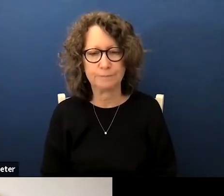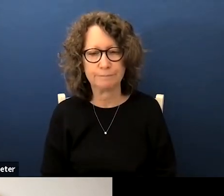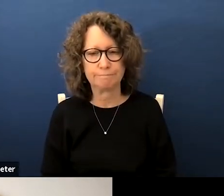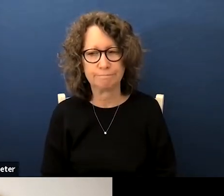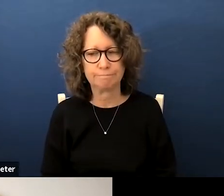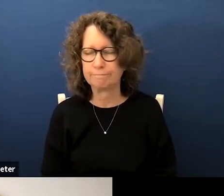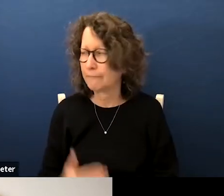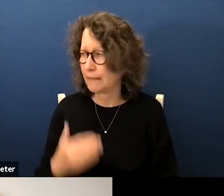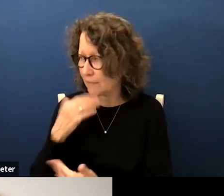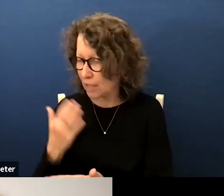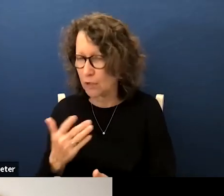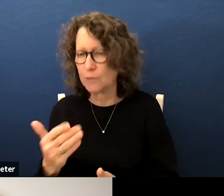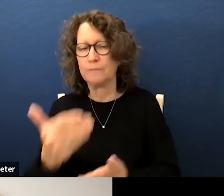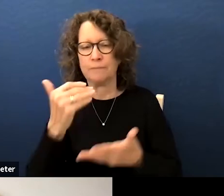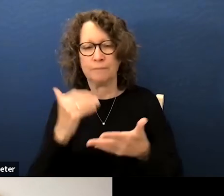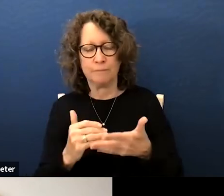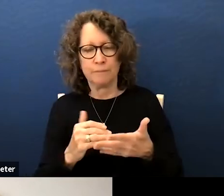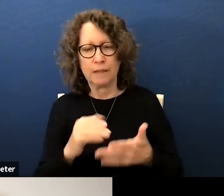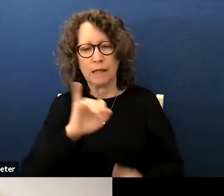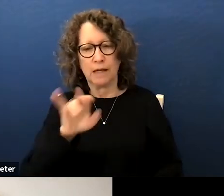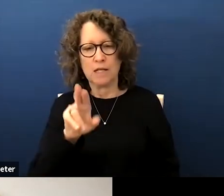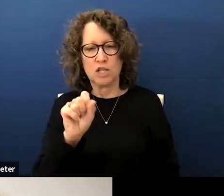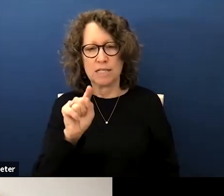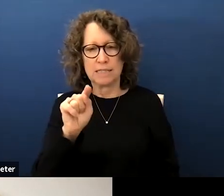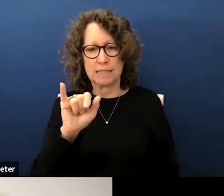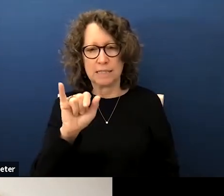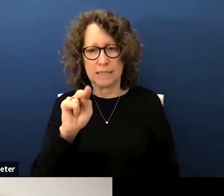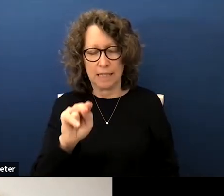thank you next speaker is justin shores